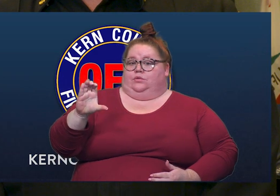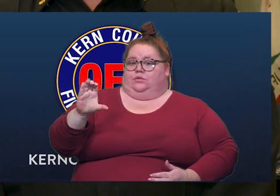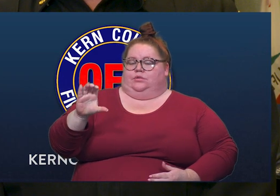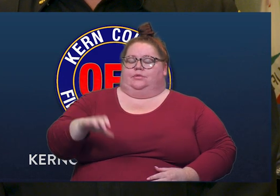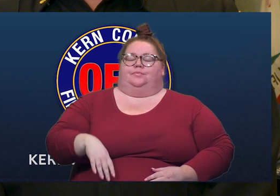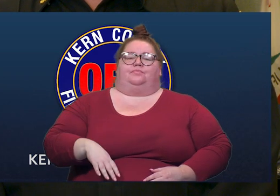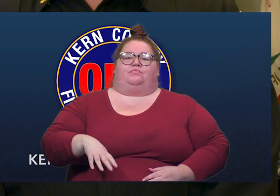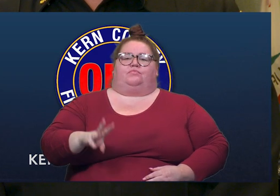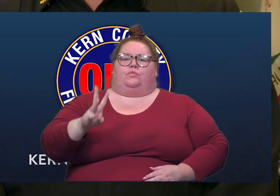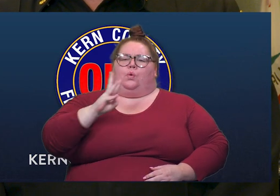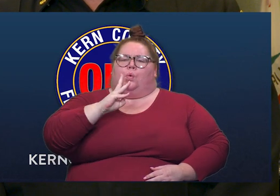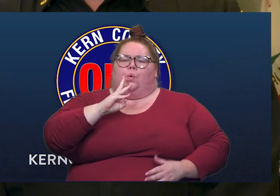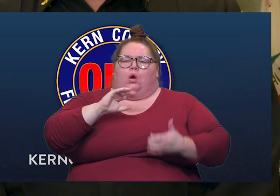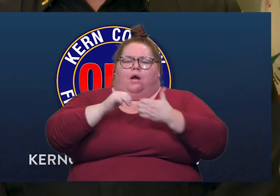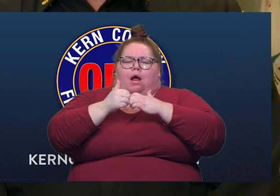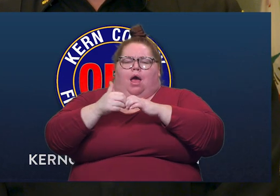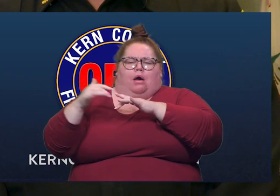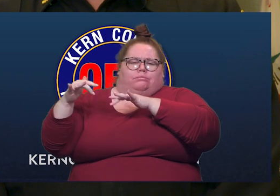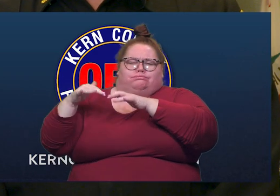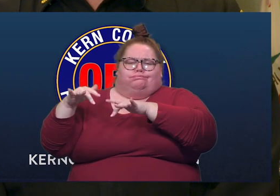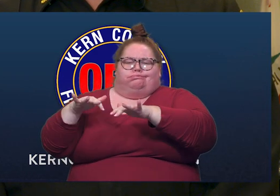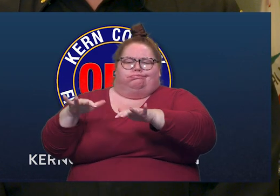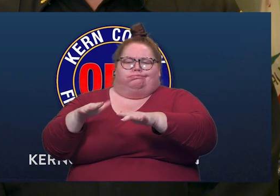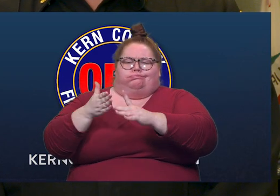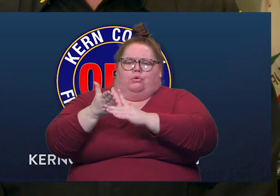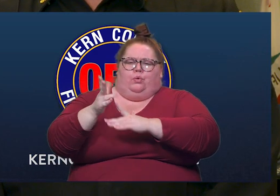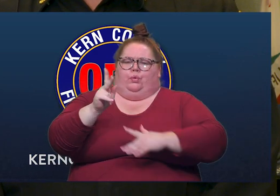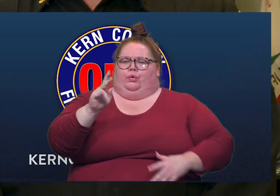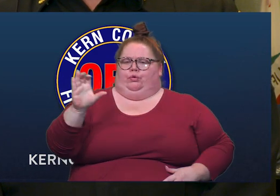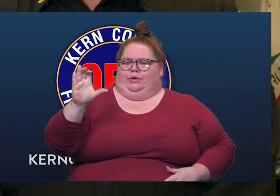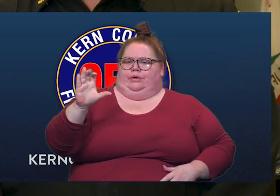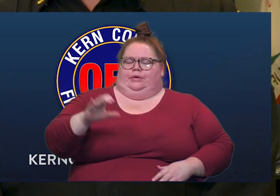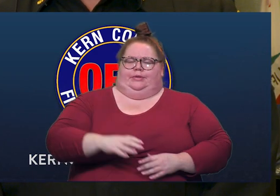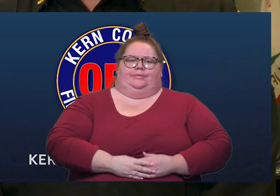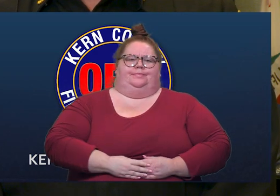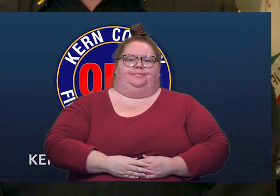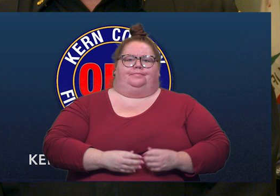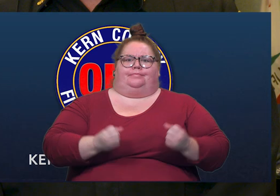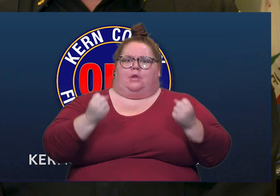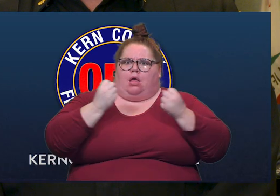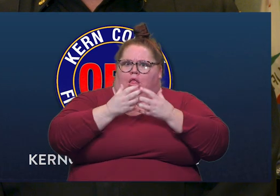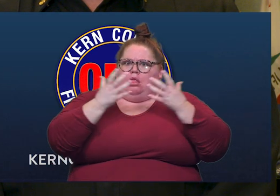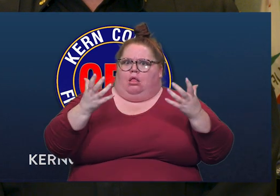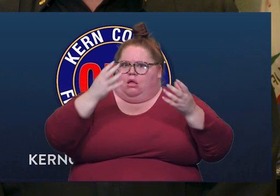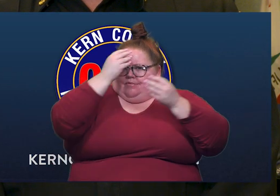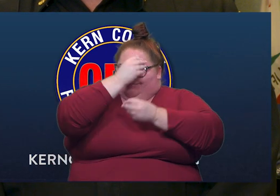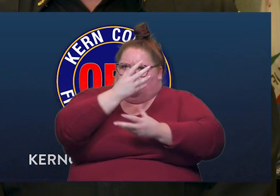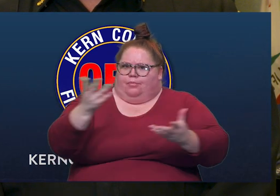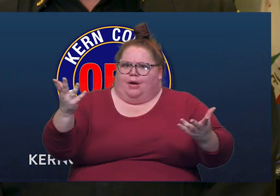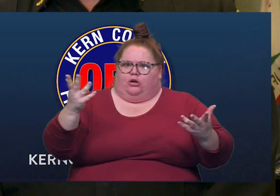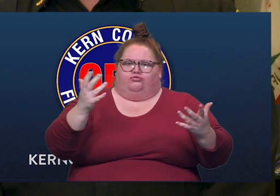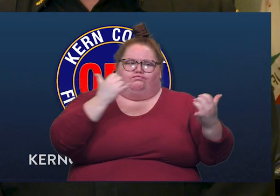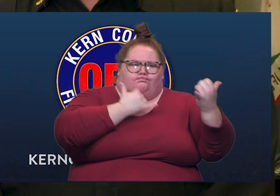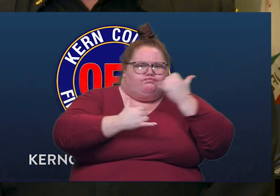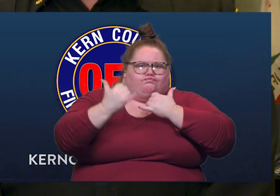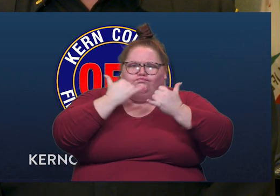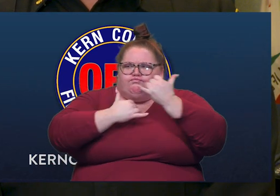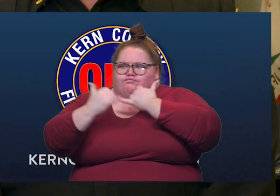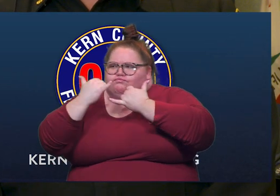flows through Kern County. There seems to be a lot of misinformation out there about how water flows through Kern County.